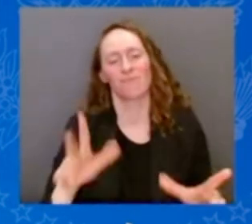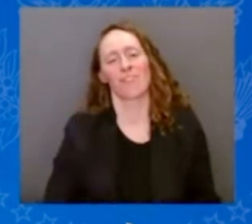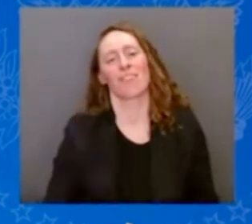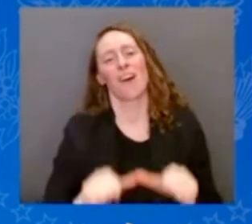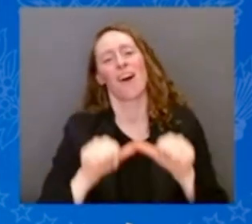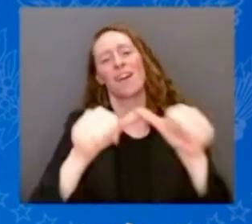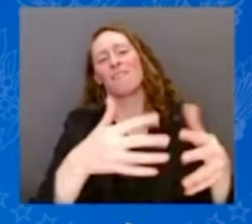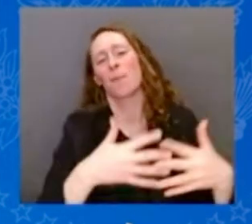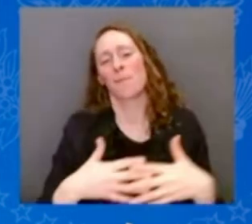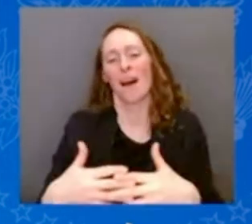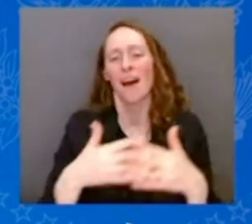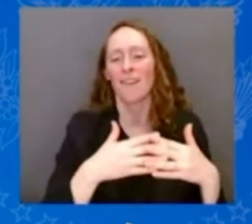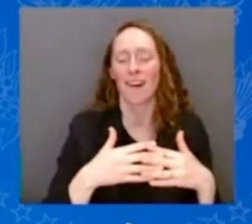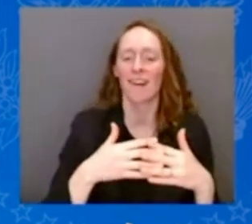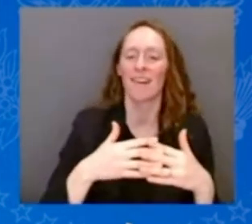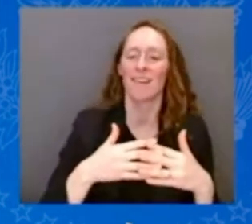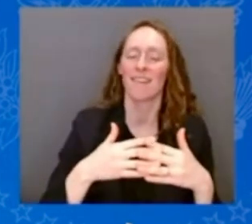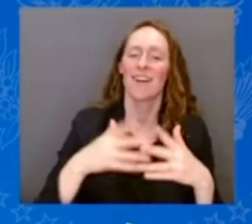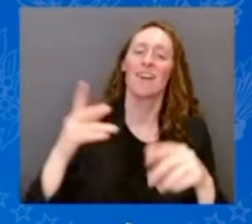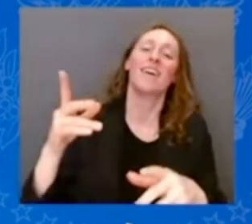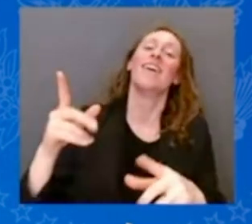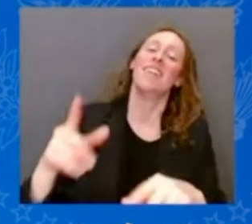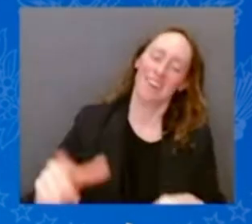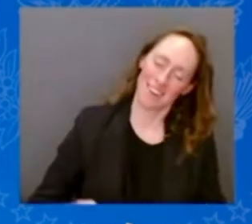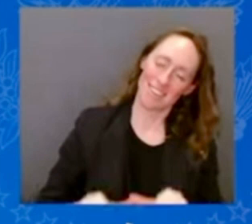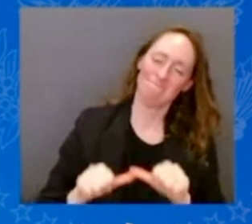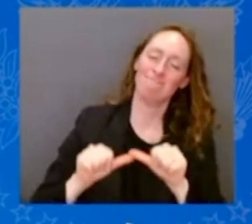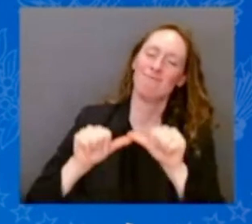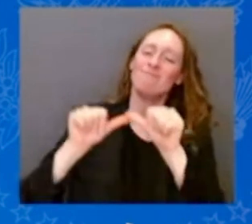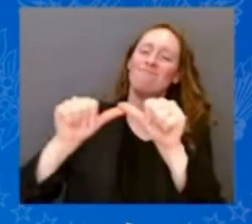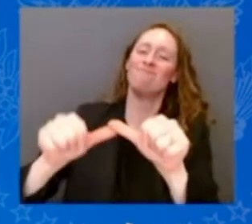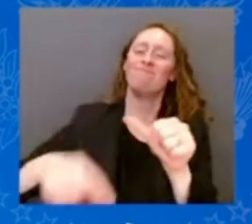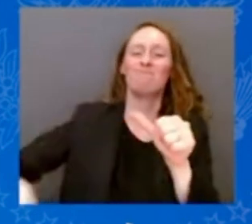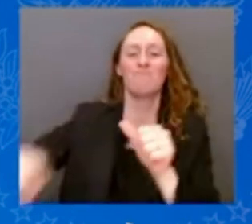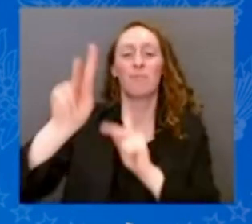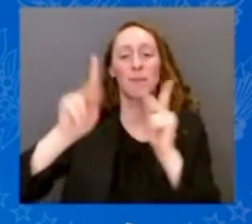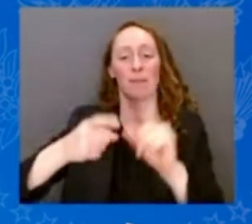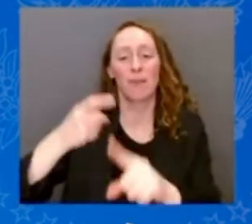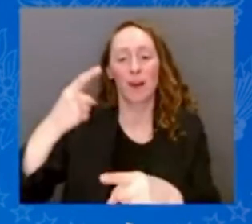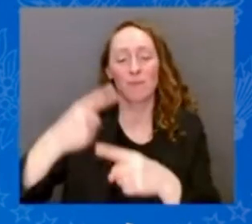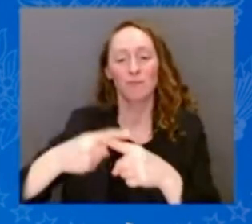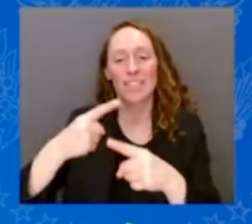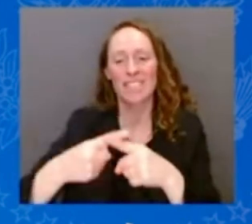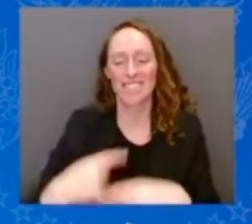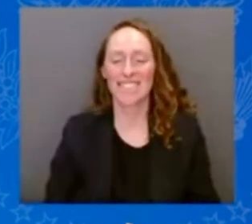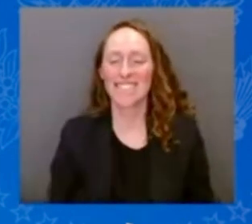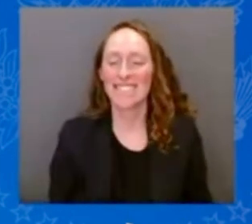people. Zito y'Elaada. Zito y'Amerikou.